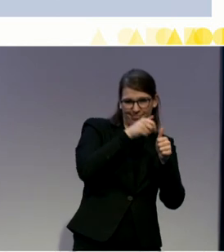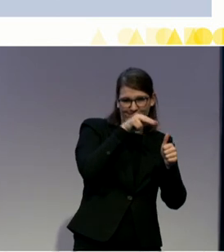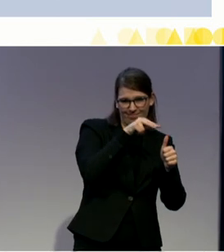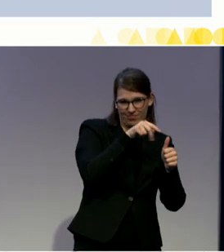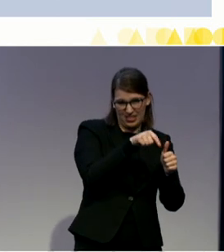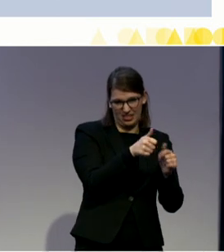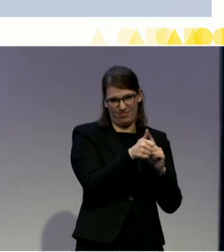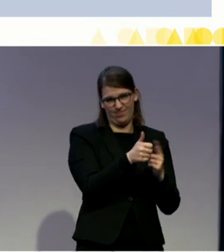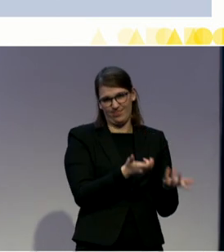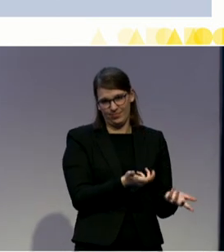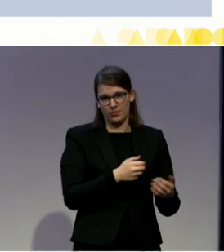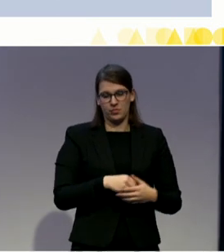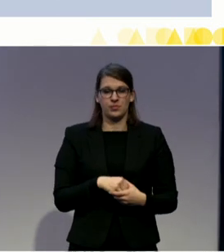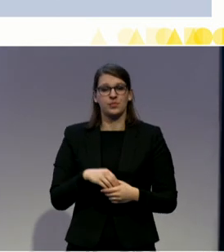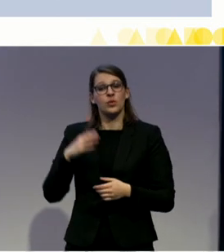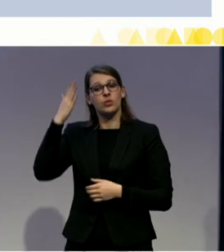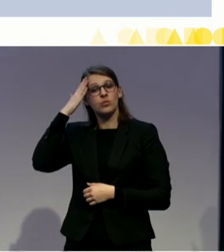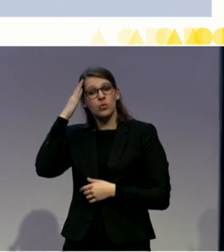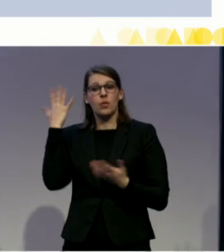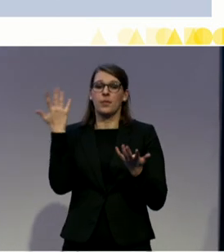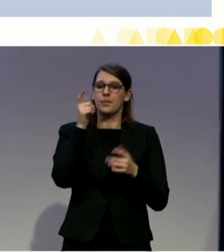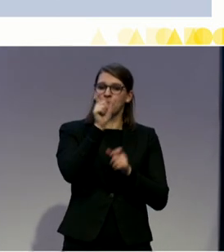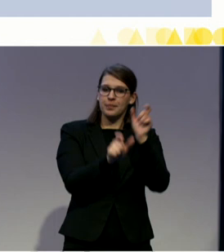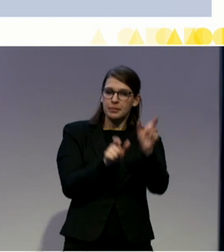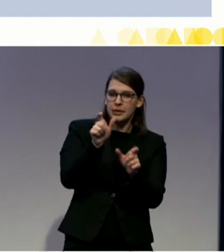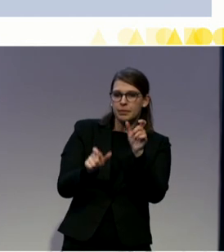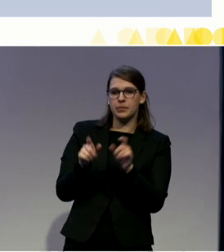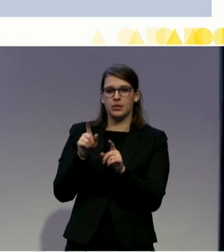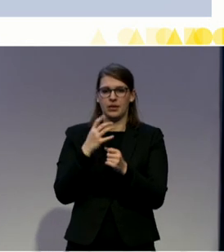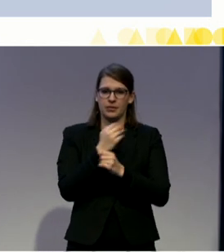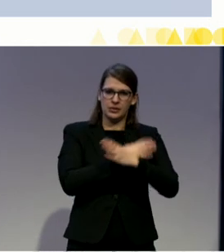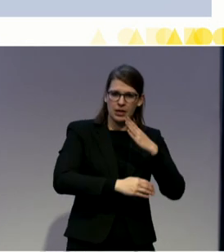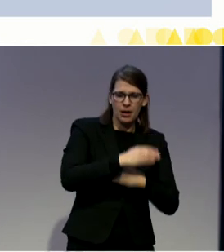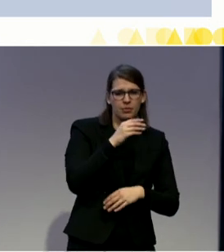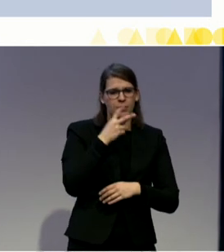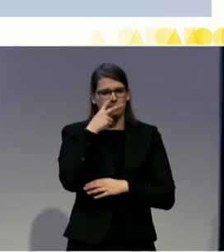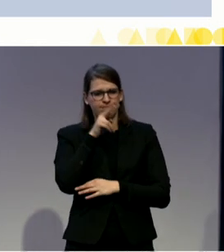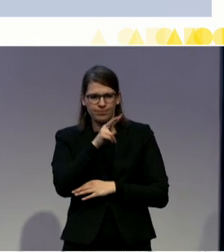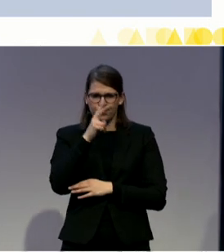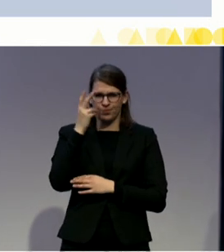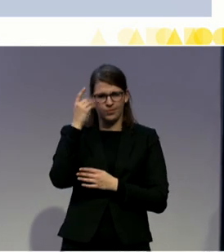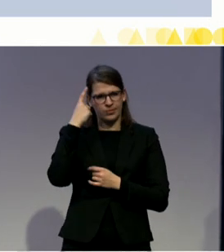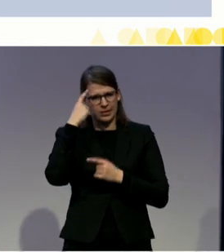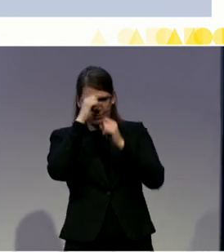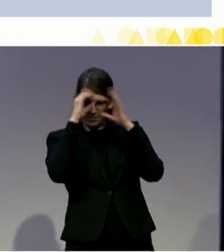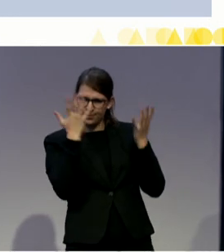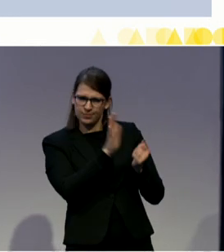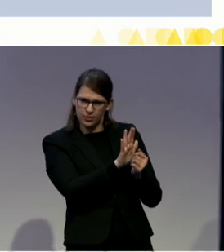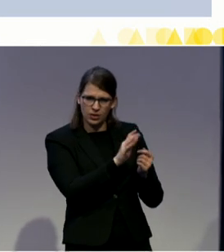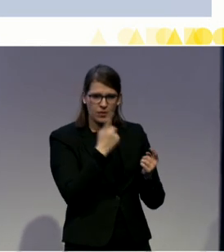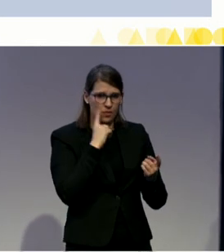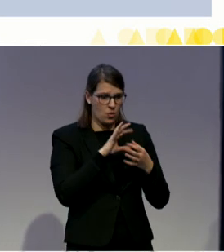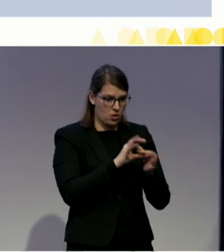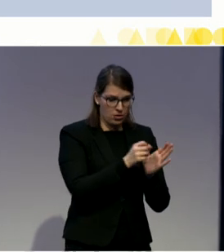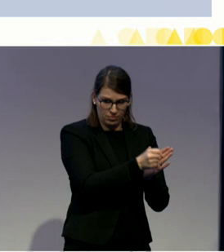disabilities very much shape the de-institutionalization process. And here we saw that often there was concern about the availability